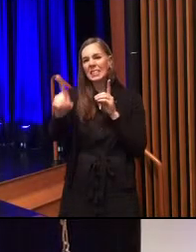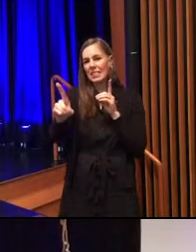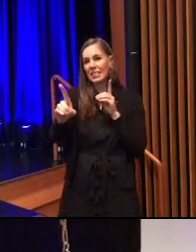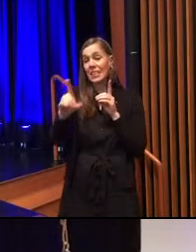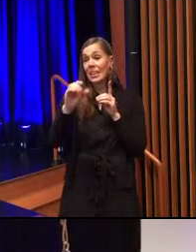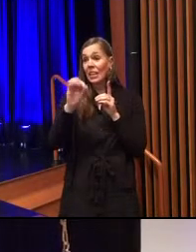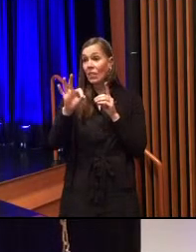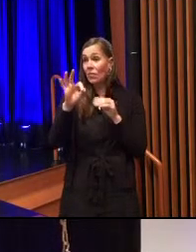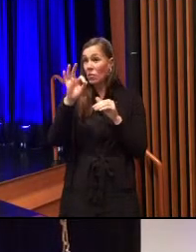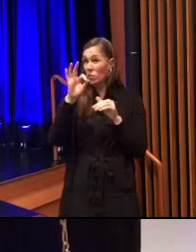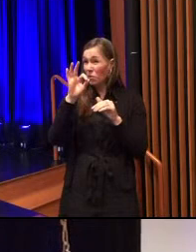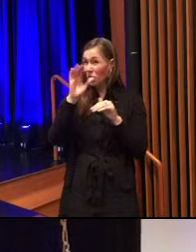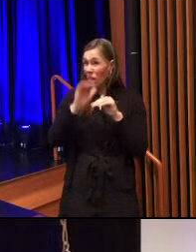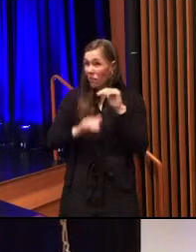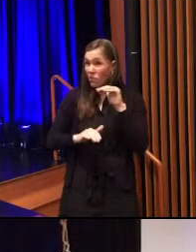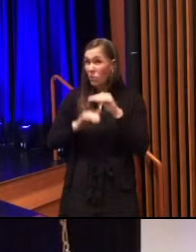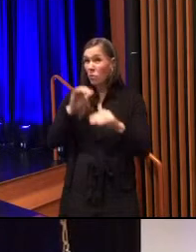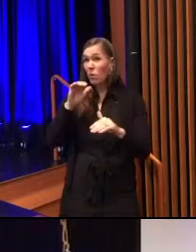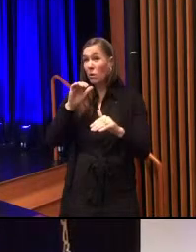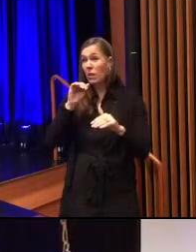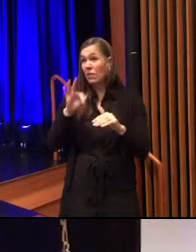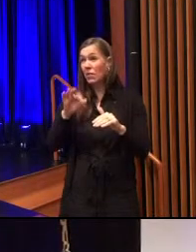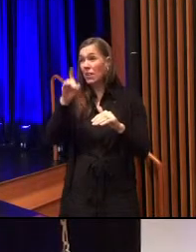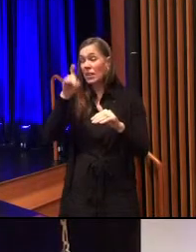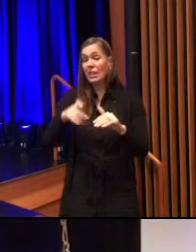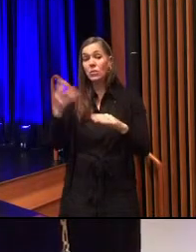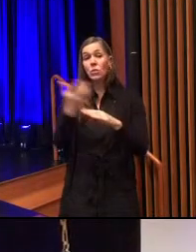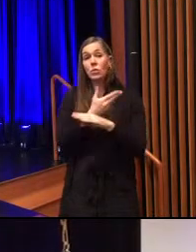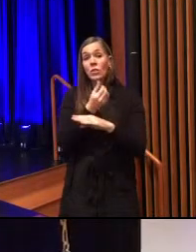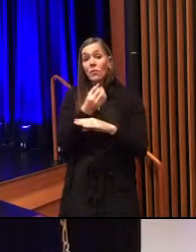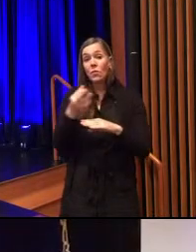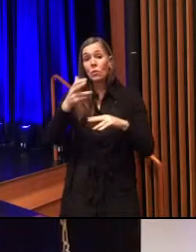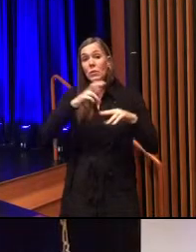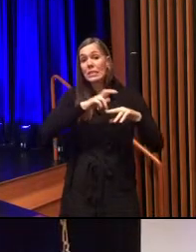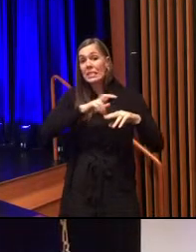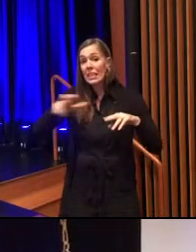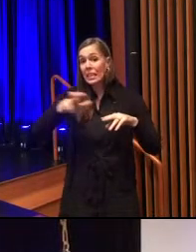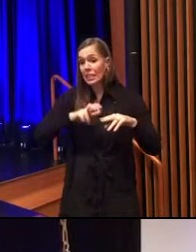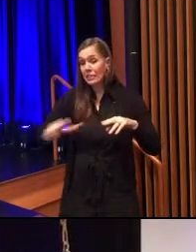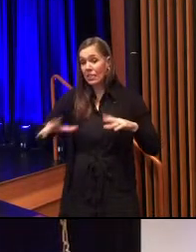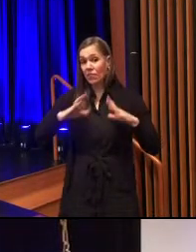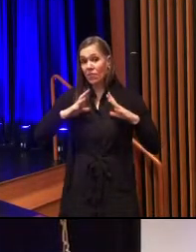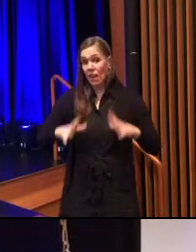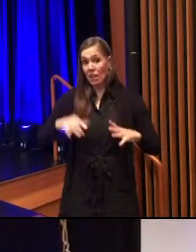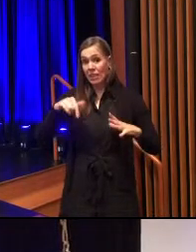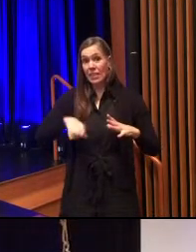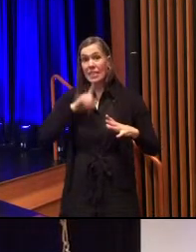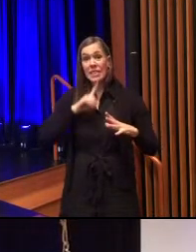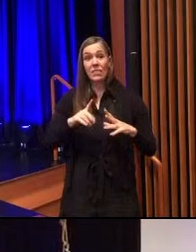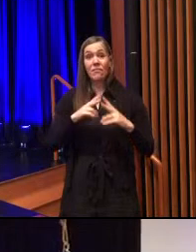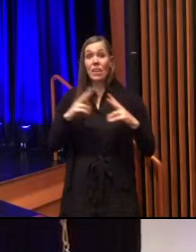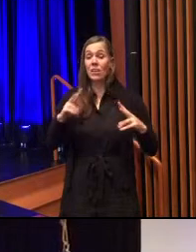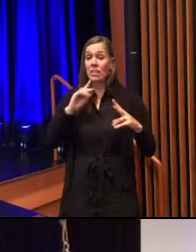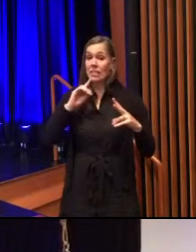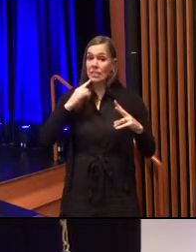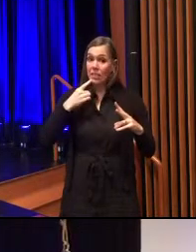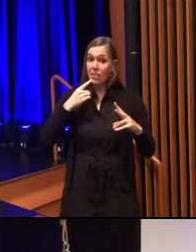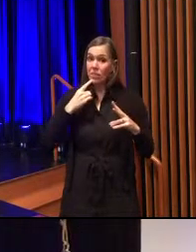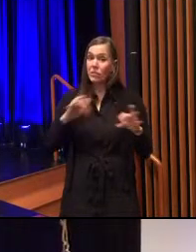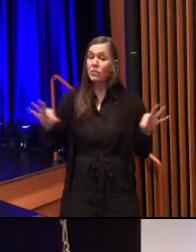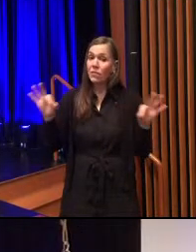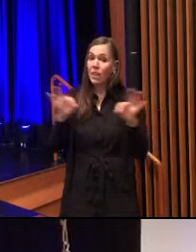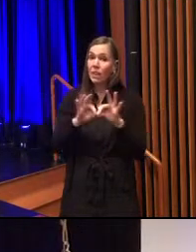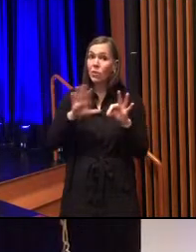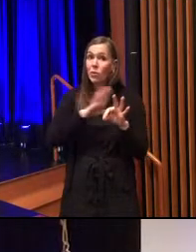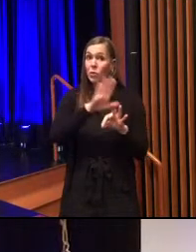comfortable if you need to take a couple of seats please feel free. You know we take this very seriously and we value